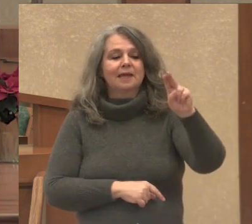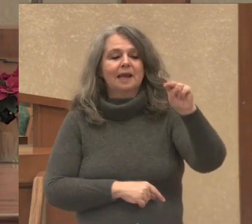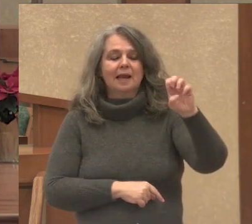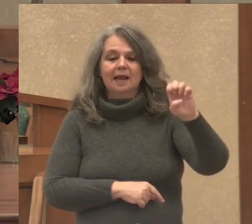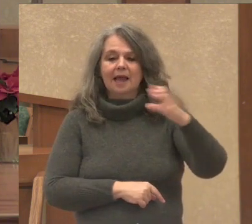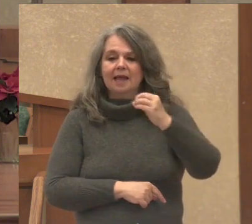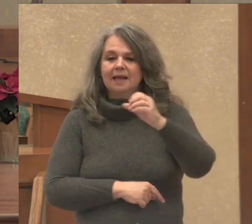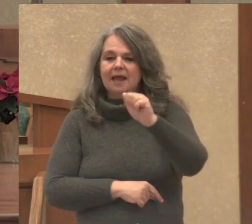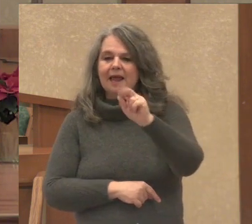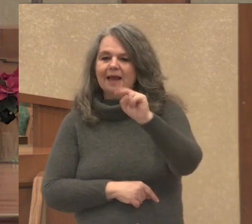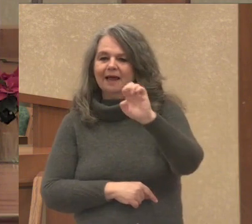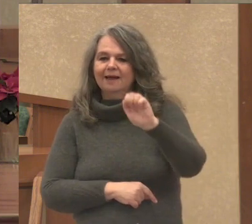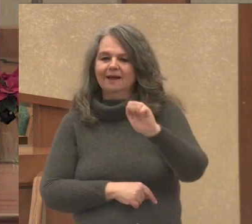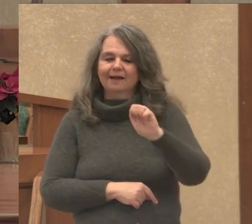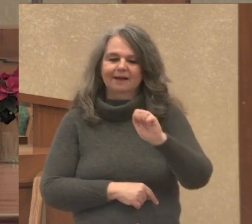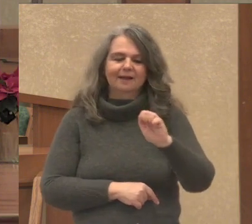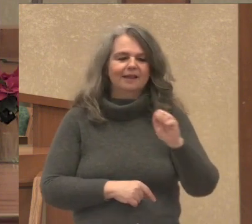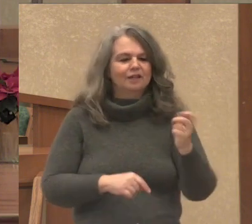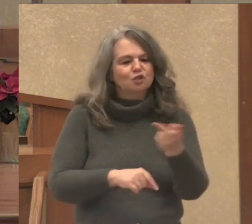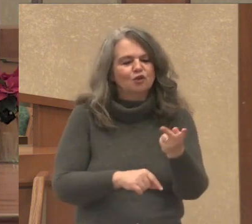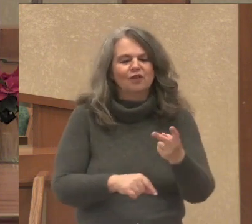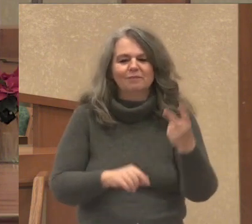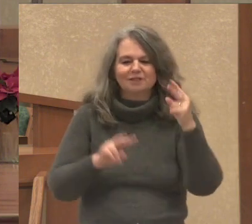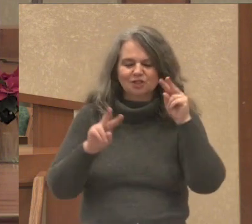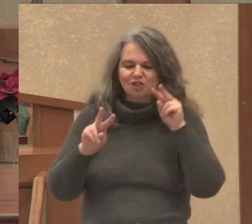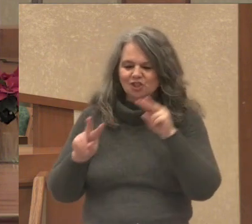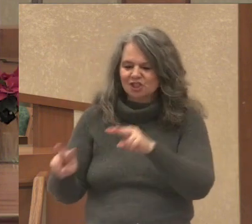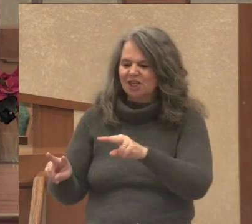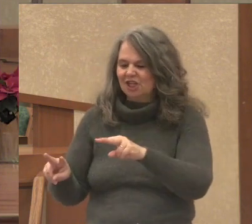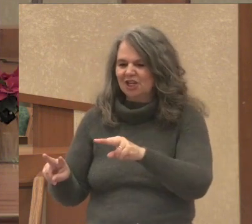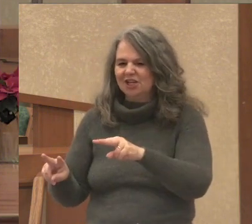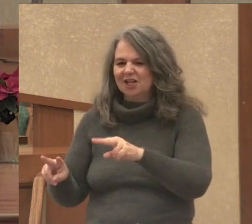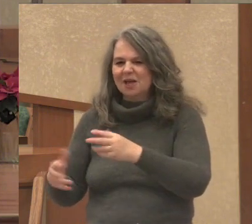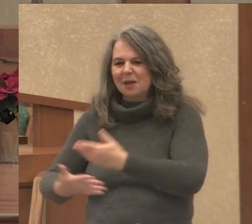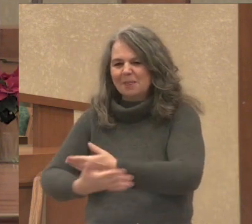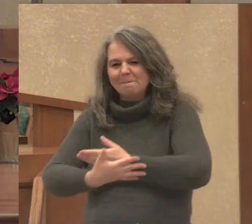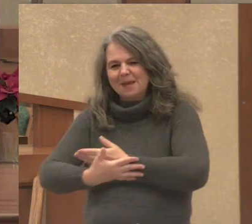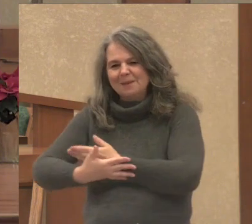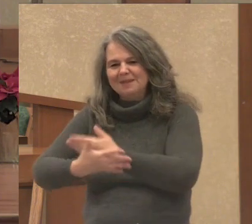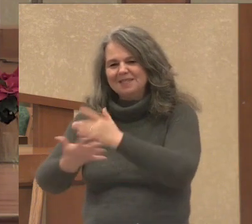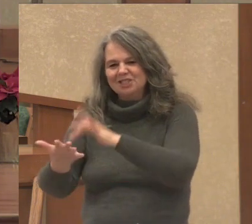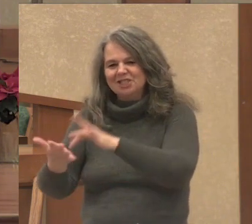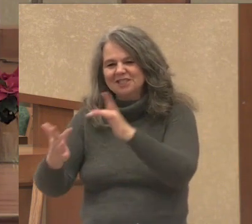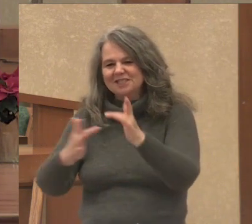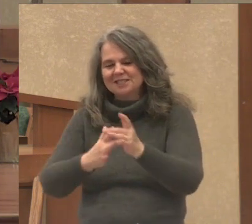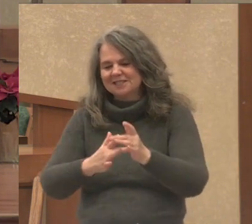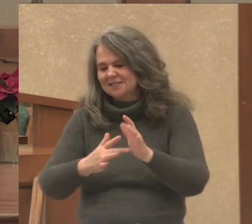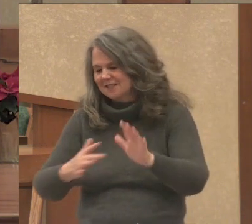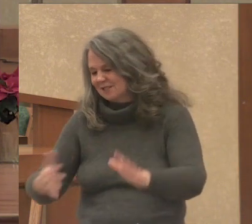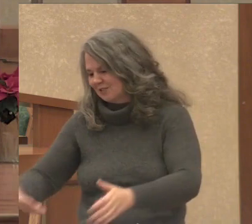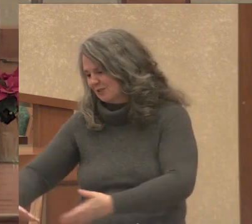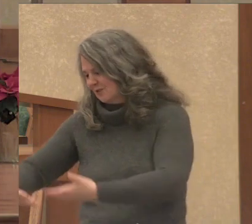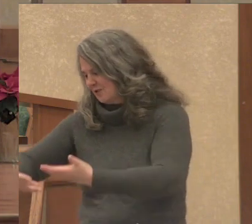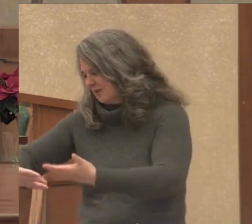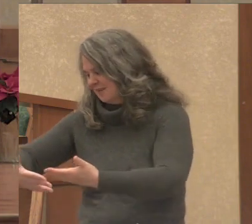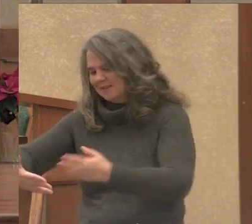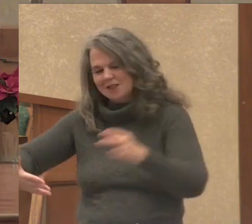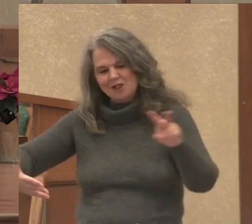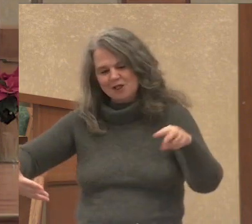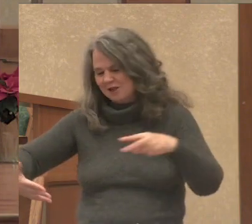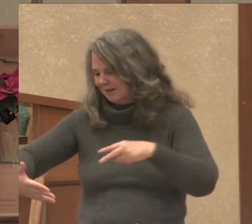God at work when they looked into the face of baby Jesus held by his peasant mother.